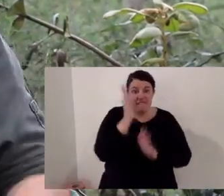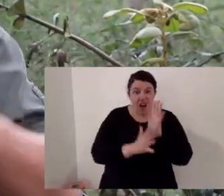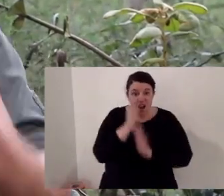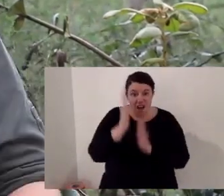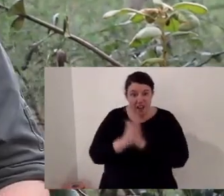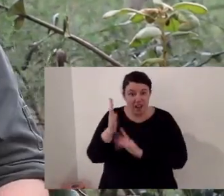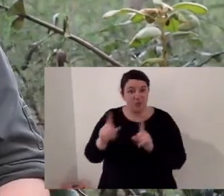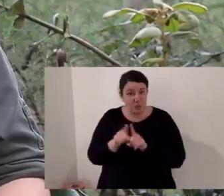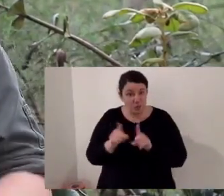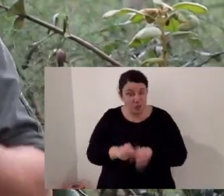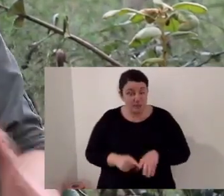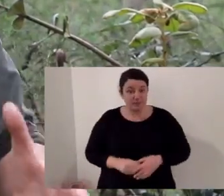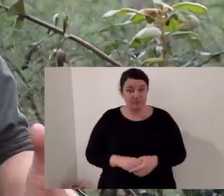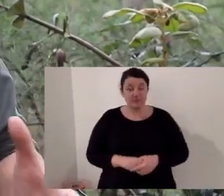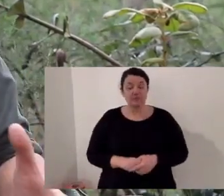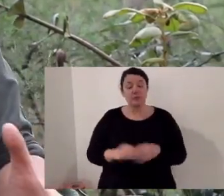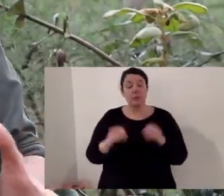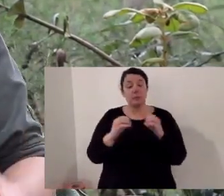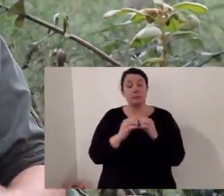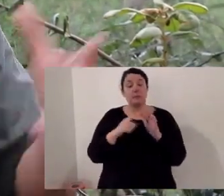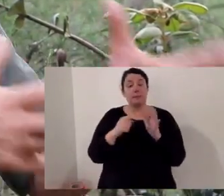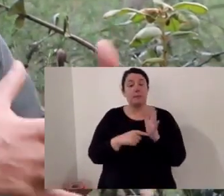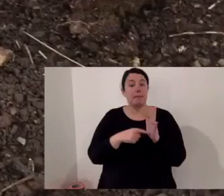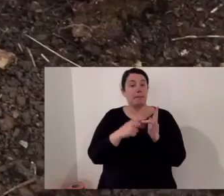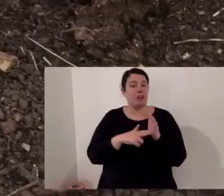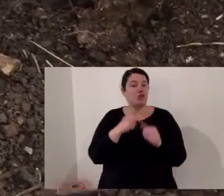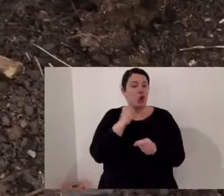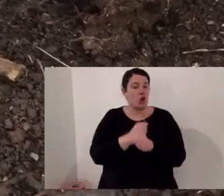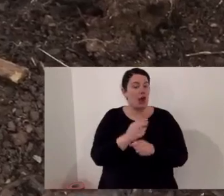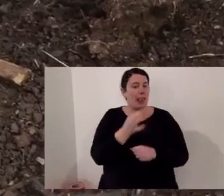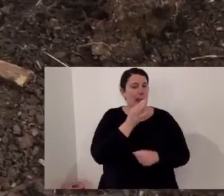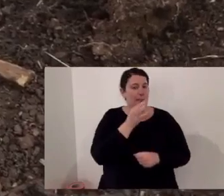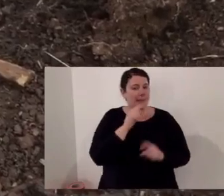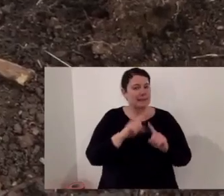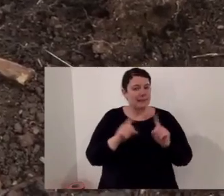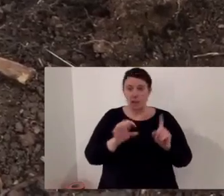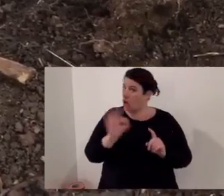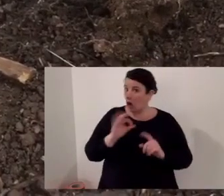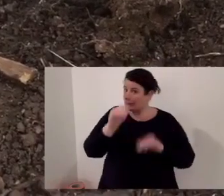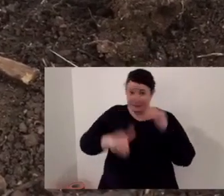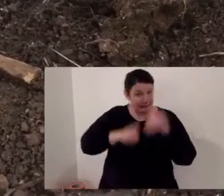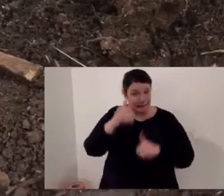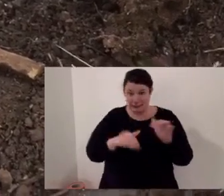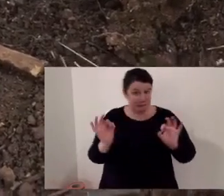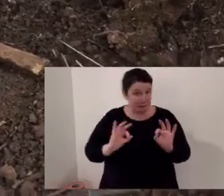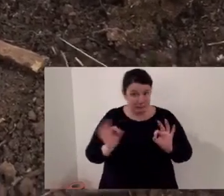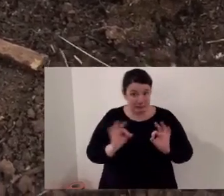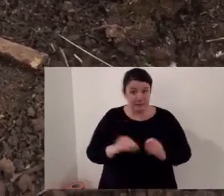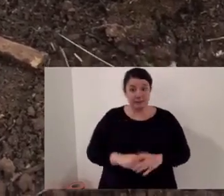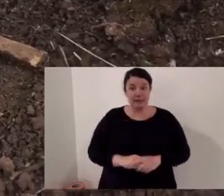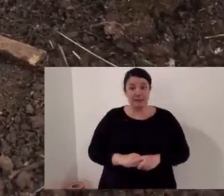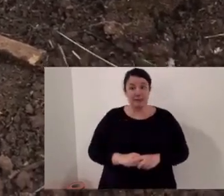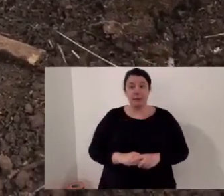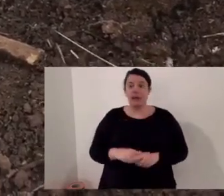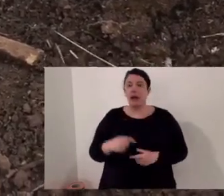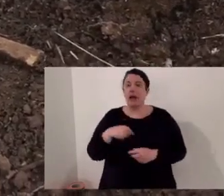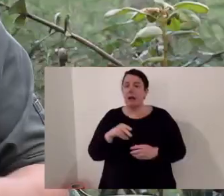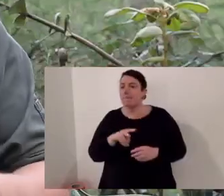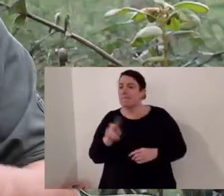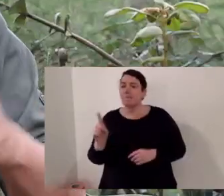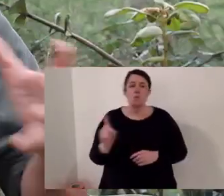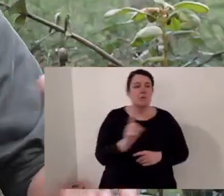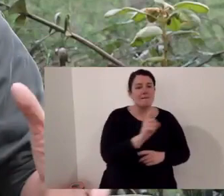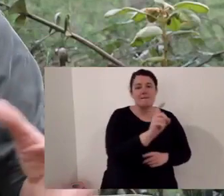aerates the soil. Now if you come to the bedong the bedong is a little different in that it doesn't dig and it doesn't turn over the dirt